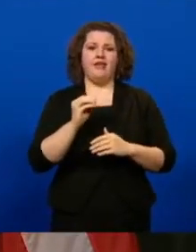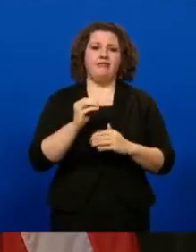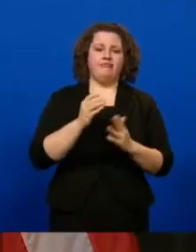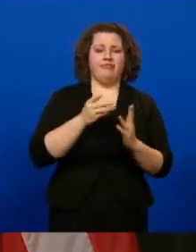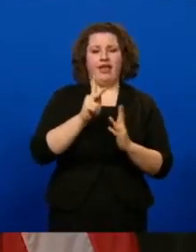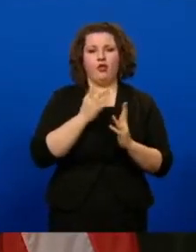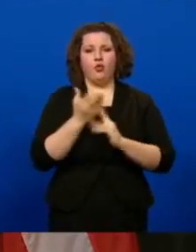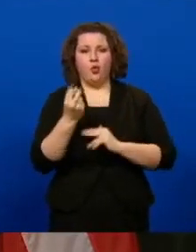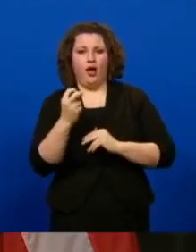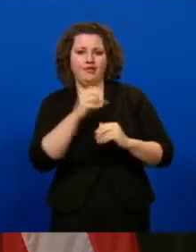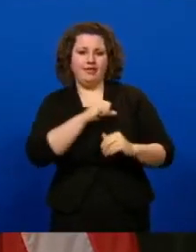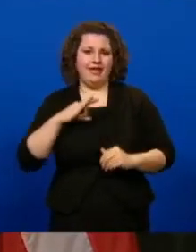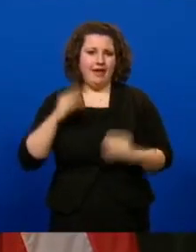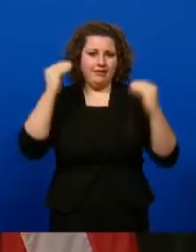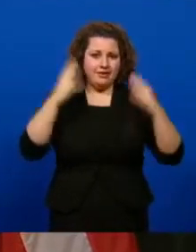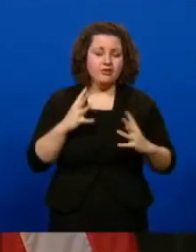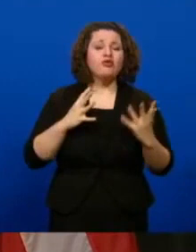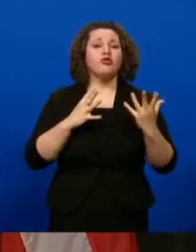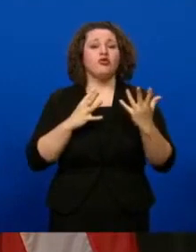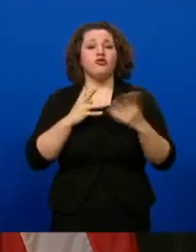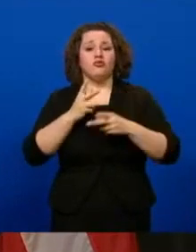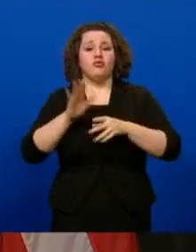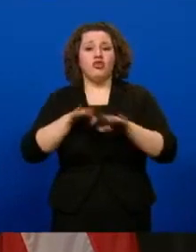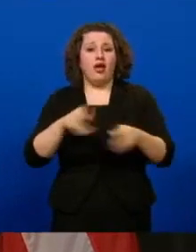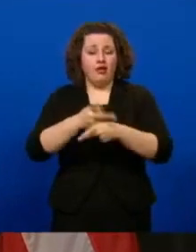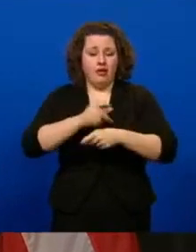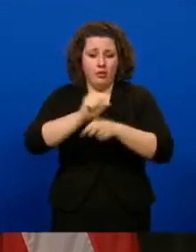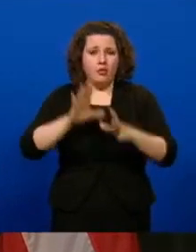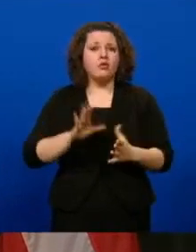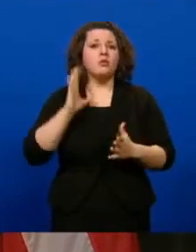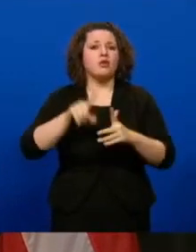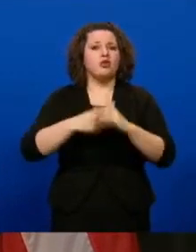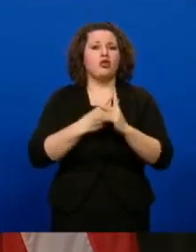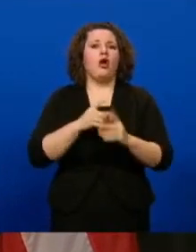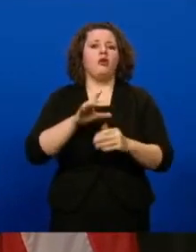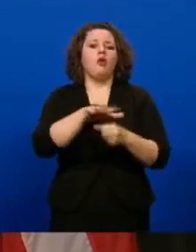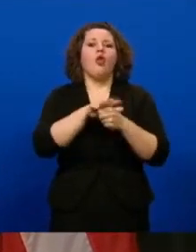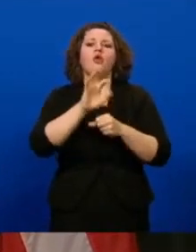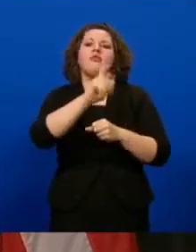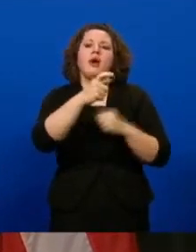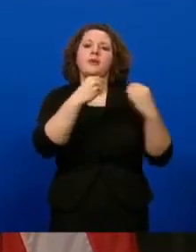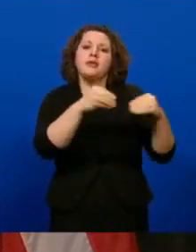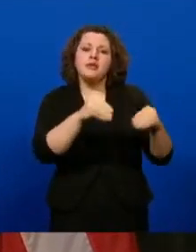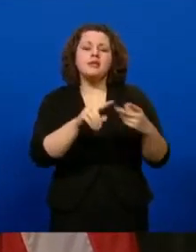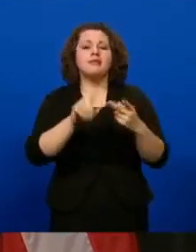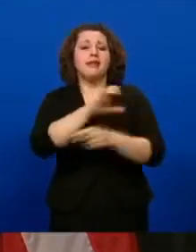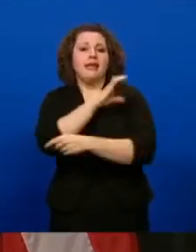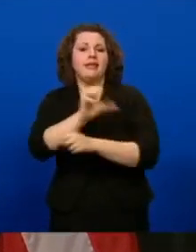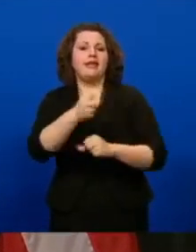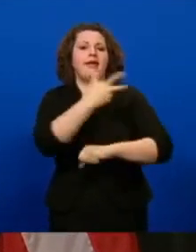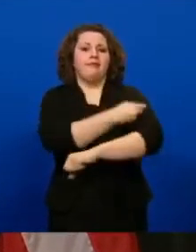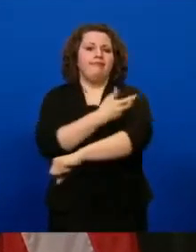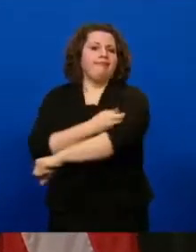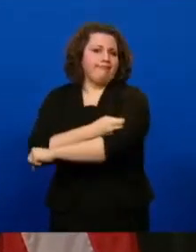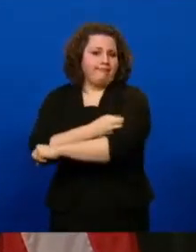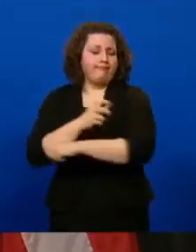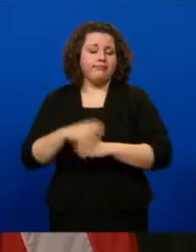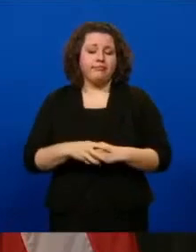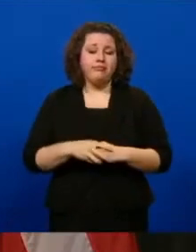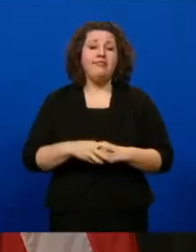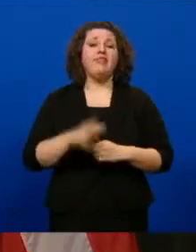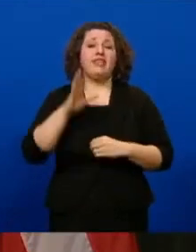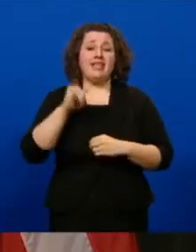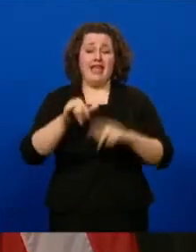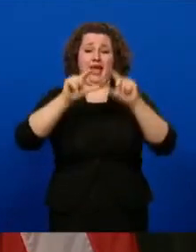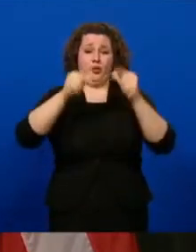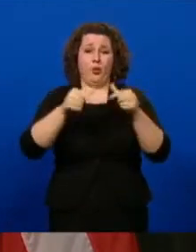workers, can begin vaccination at local pharmacies or clinics. And collectively, this tier